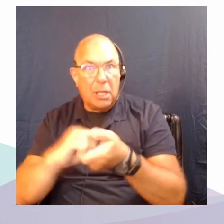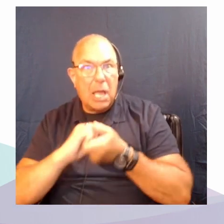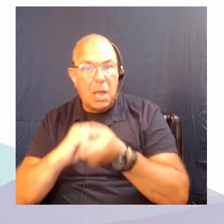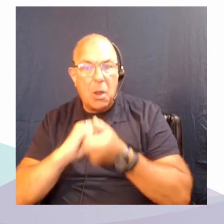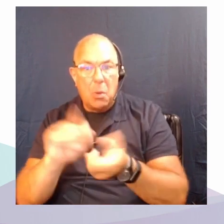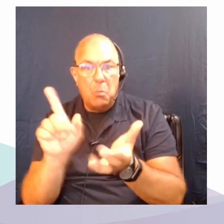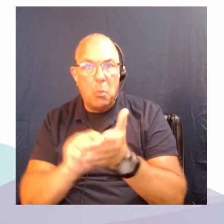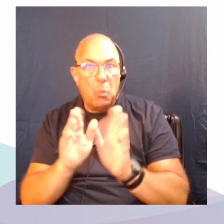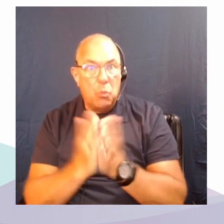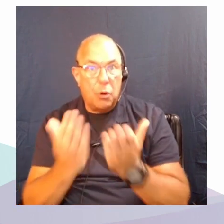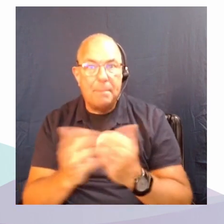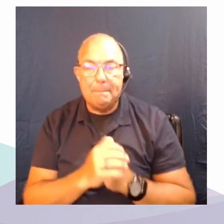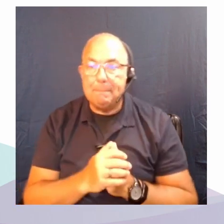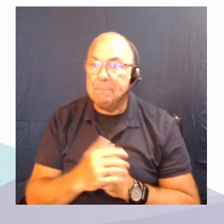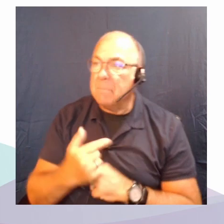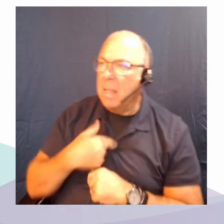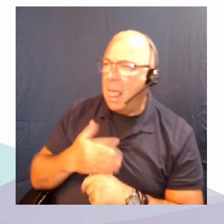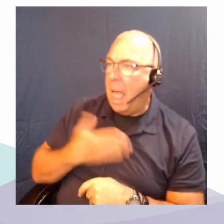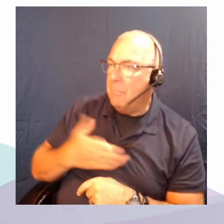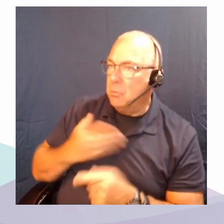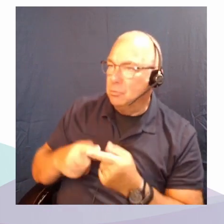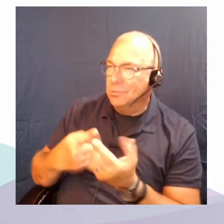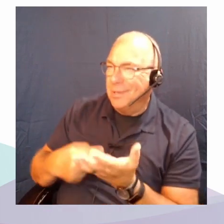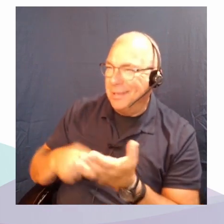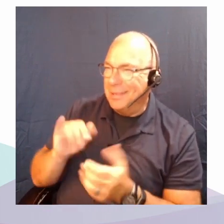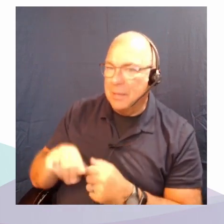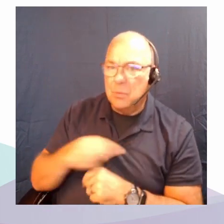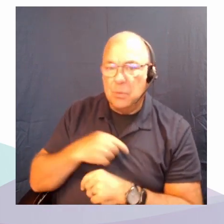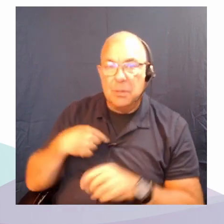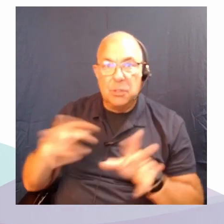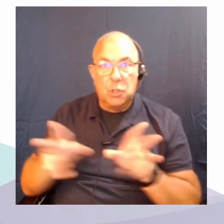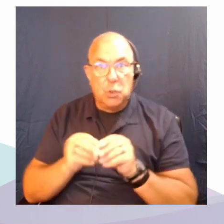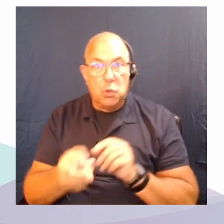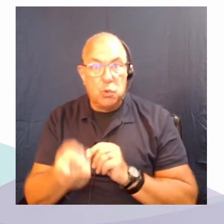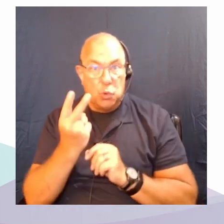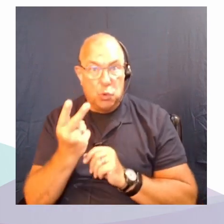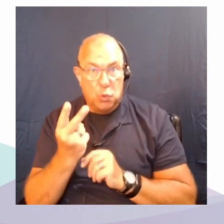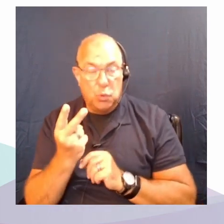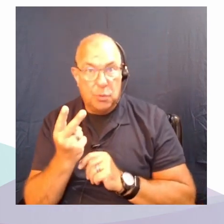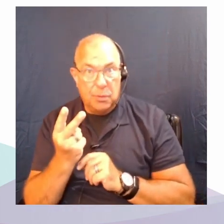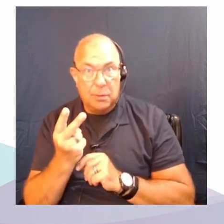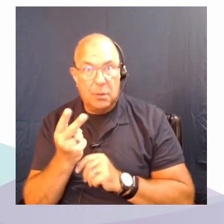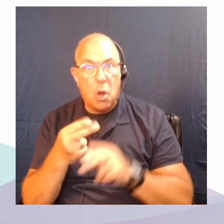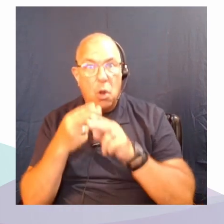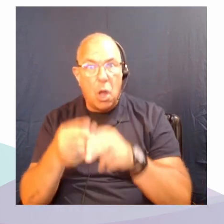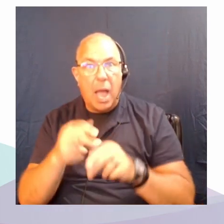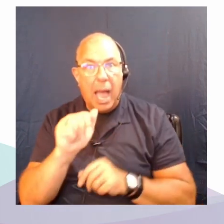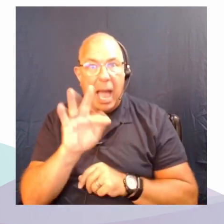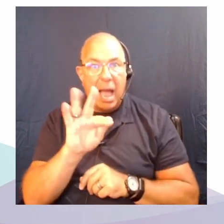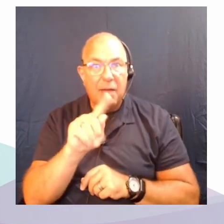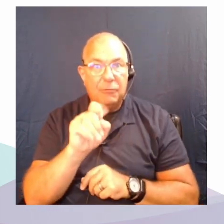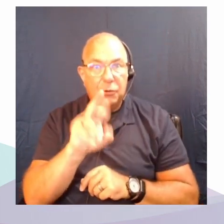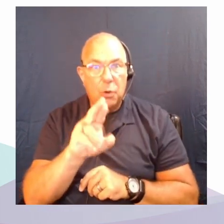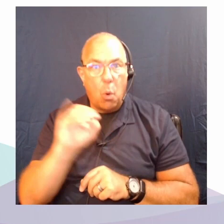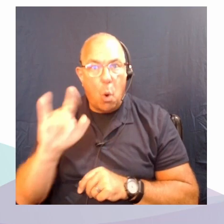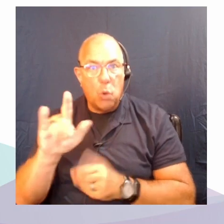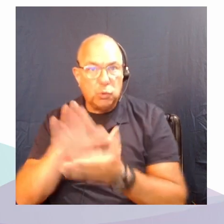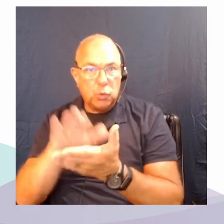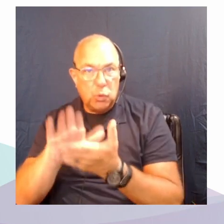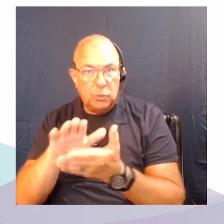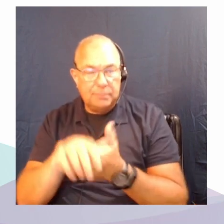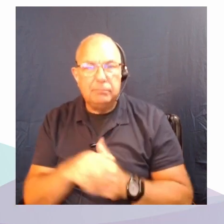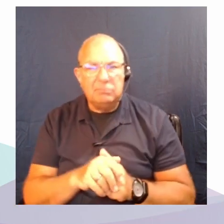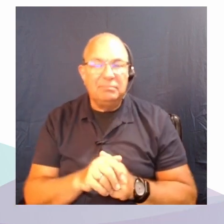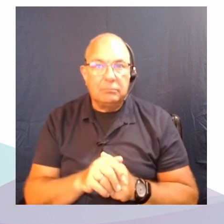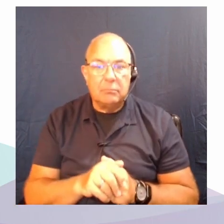I'd love to talk about it. We've done two of these things called After Oil schools. I really regret calling it